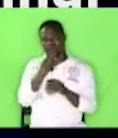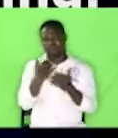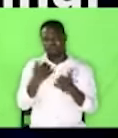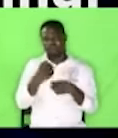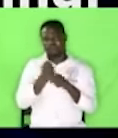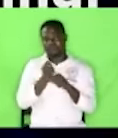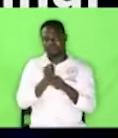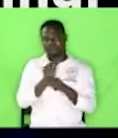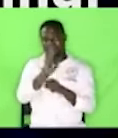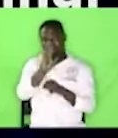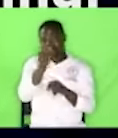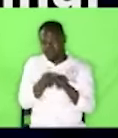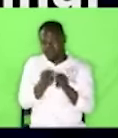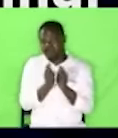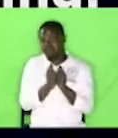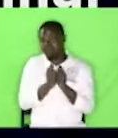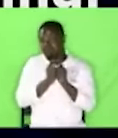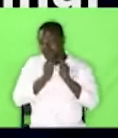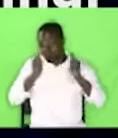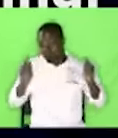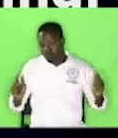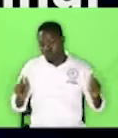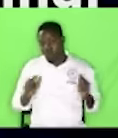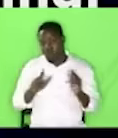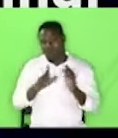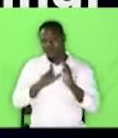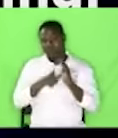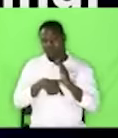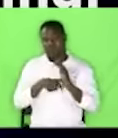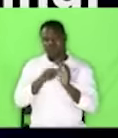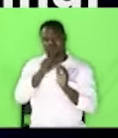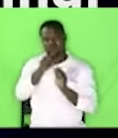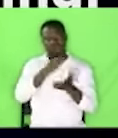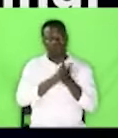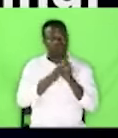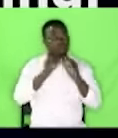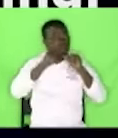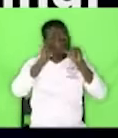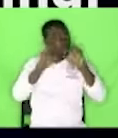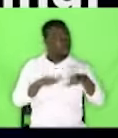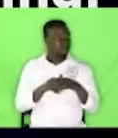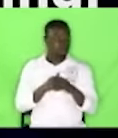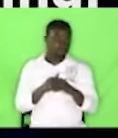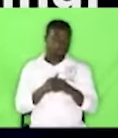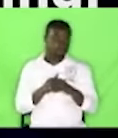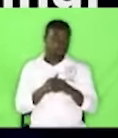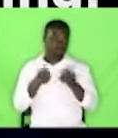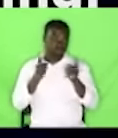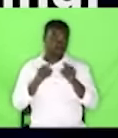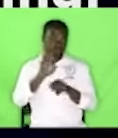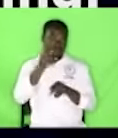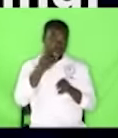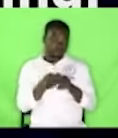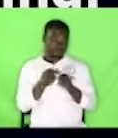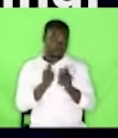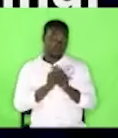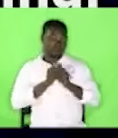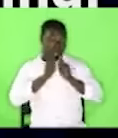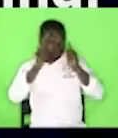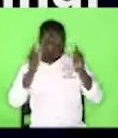make your name great, and you will be a blessing. When your name is great,